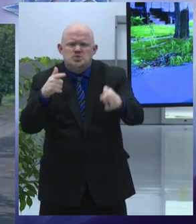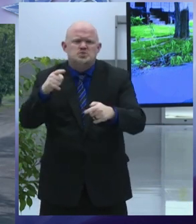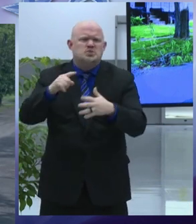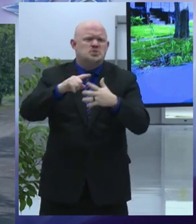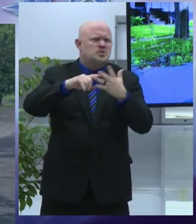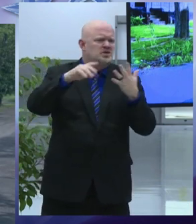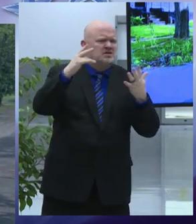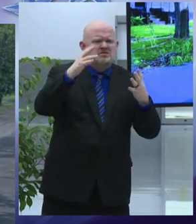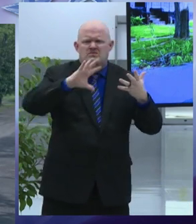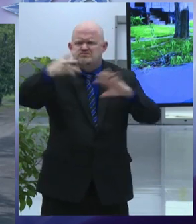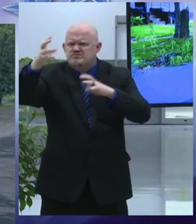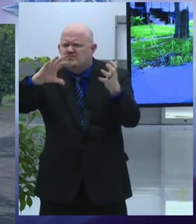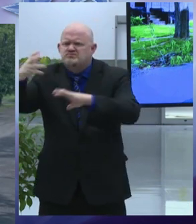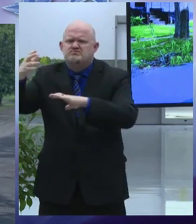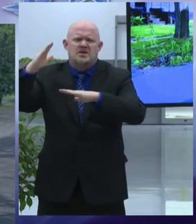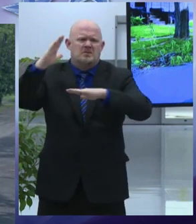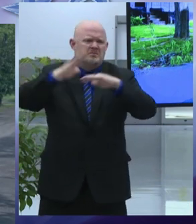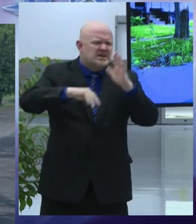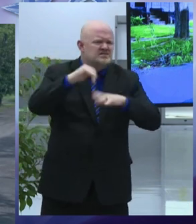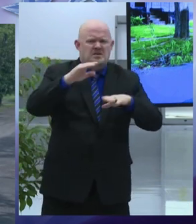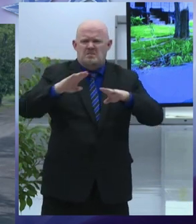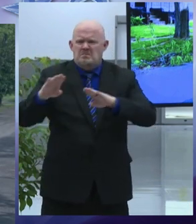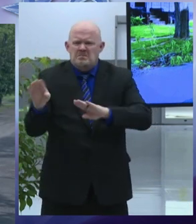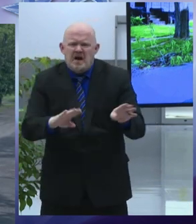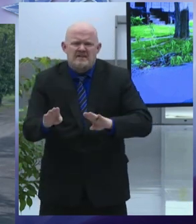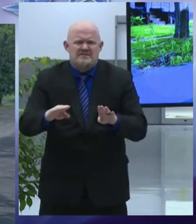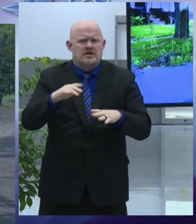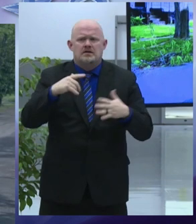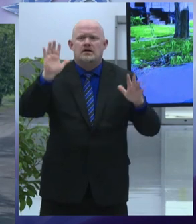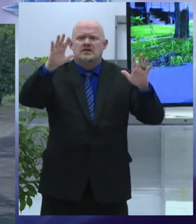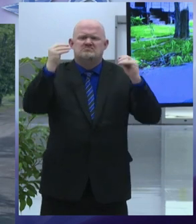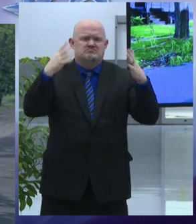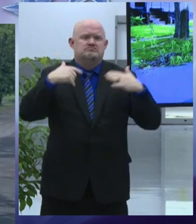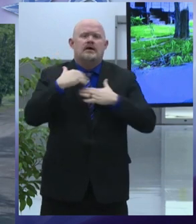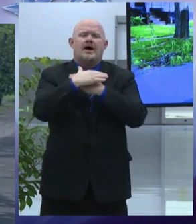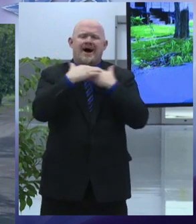unconscionable behavior and i'm done with it i'm done